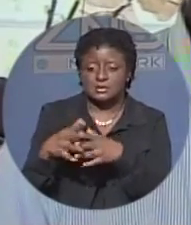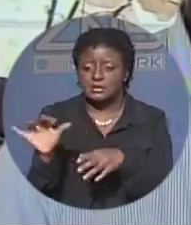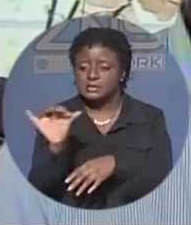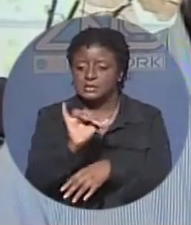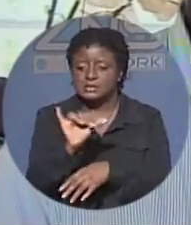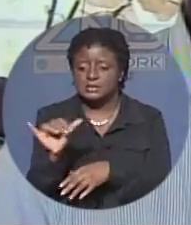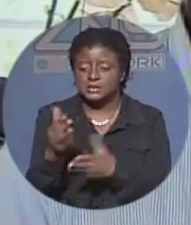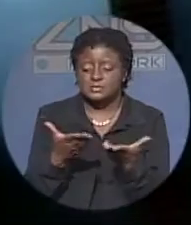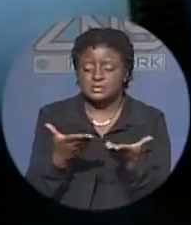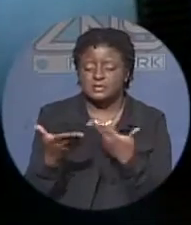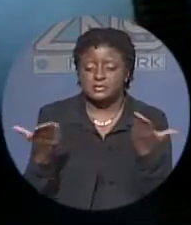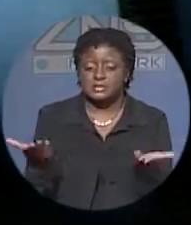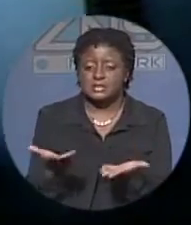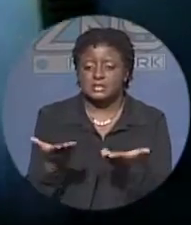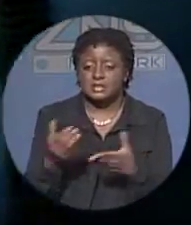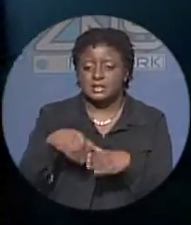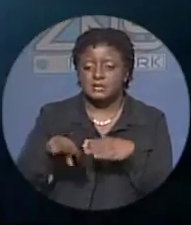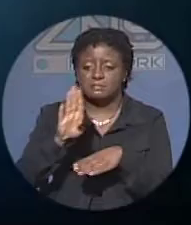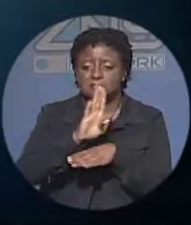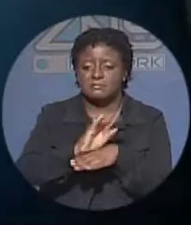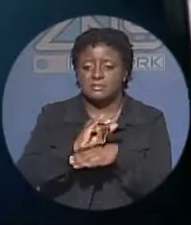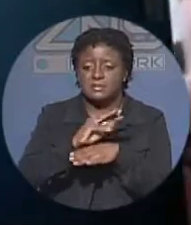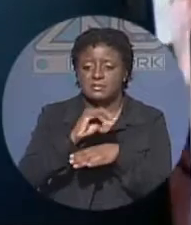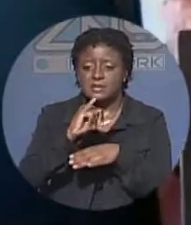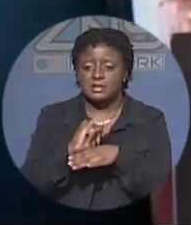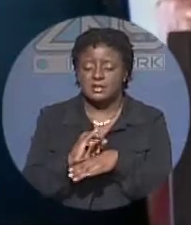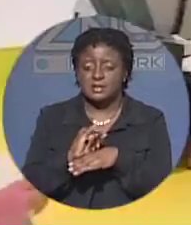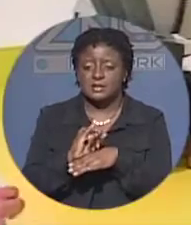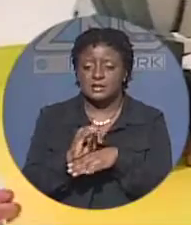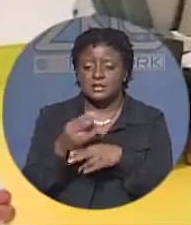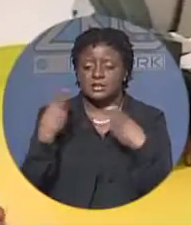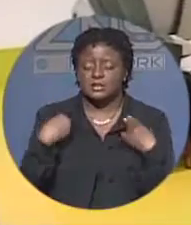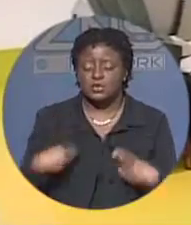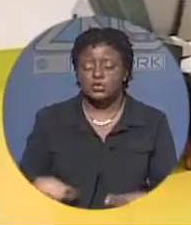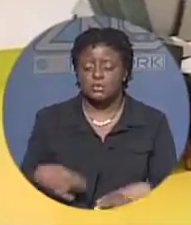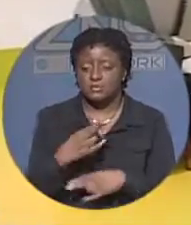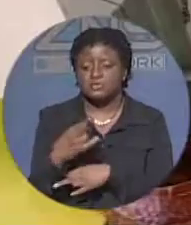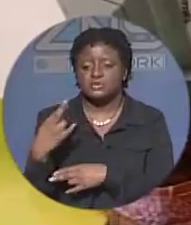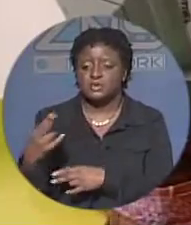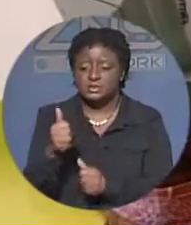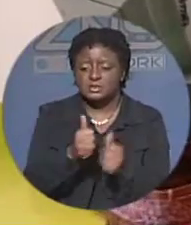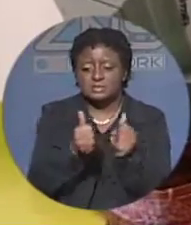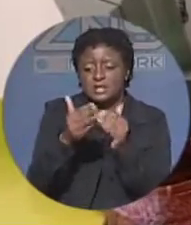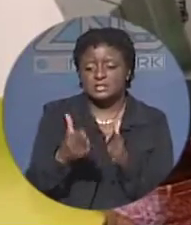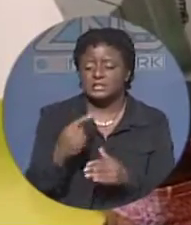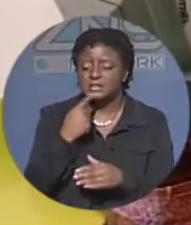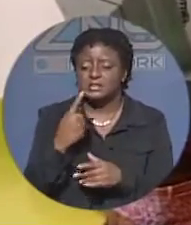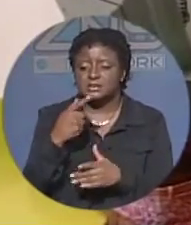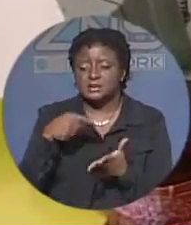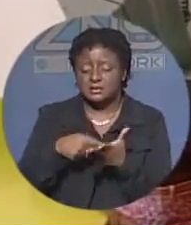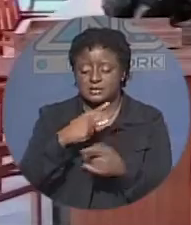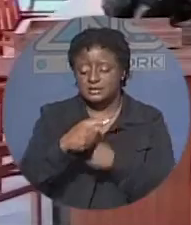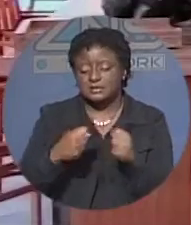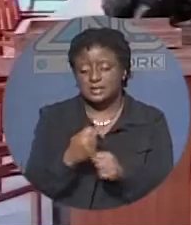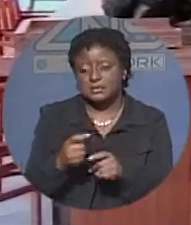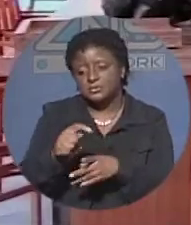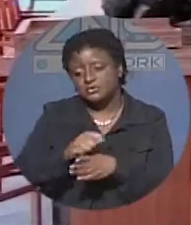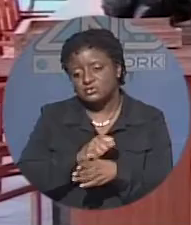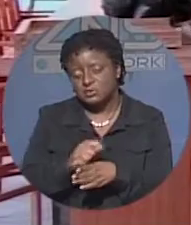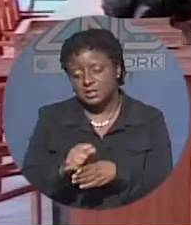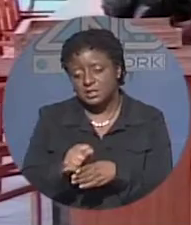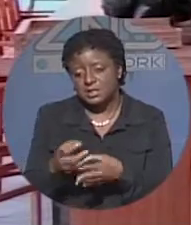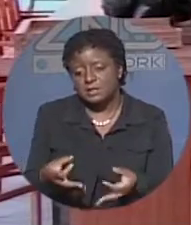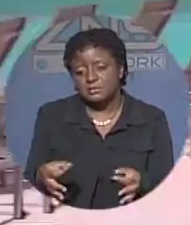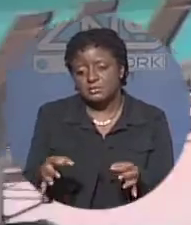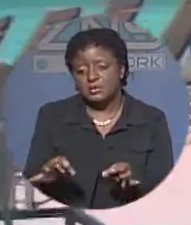that we do here in bimini the human resources manager says this type of training is not just important to the resort but to the